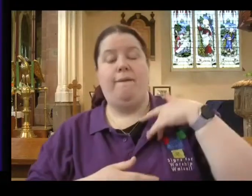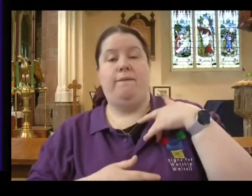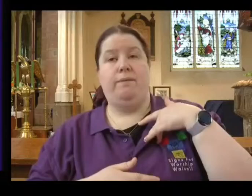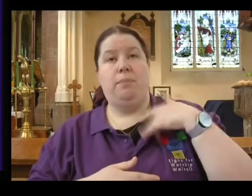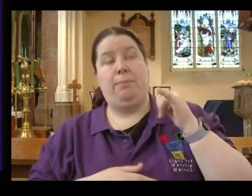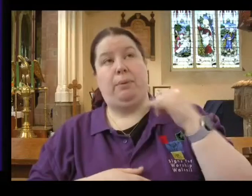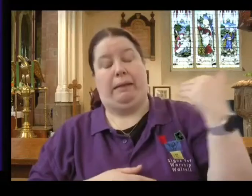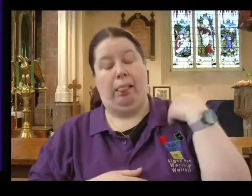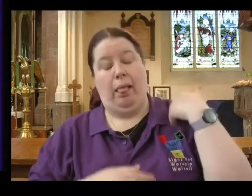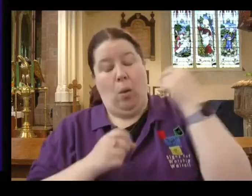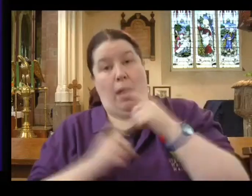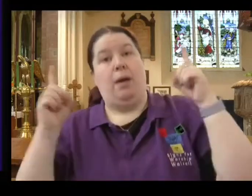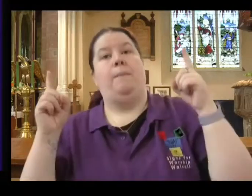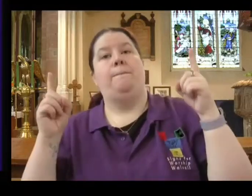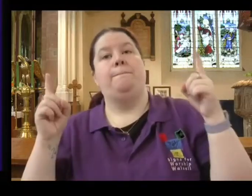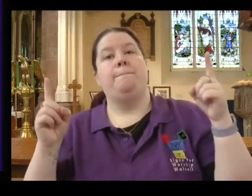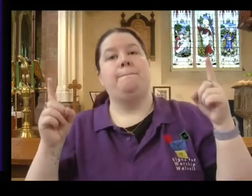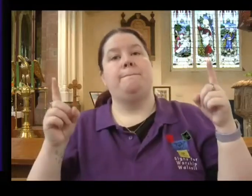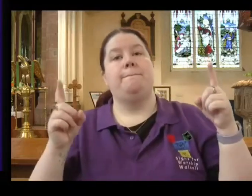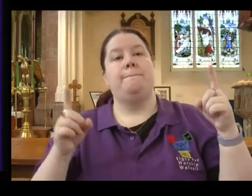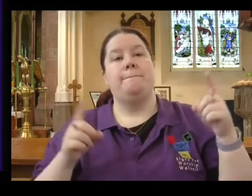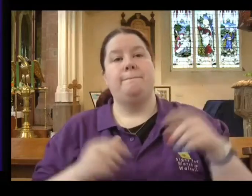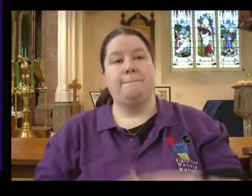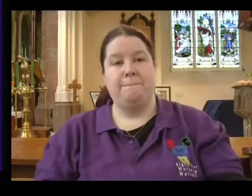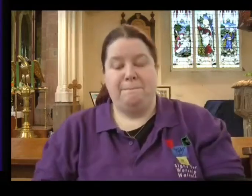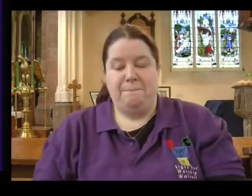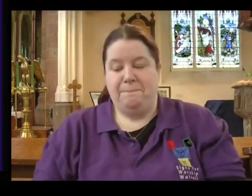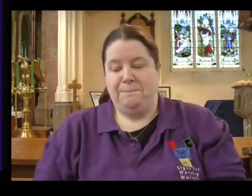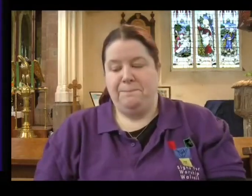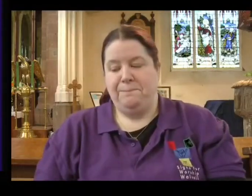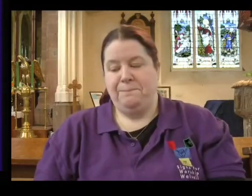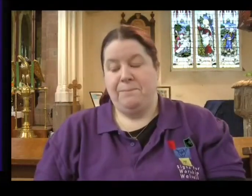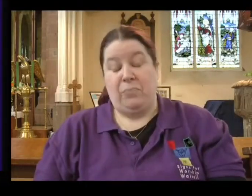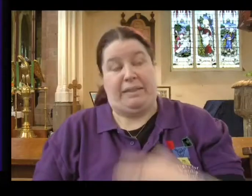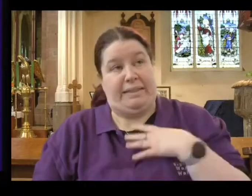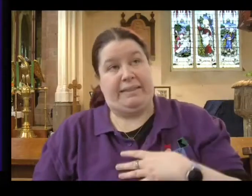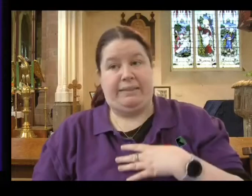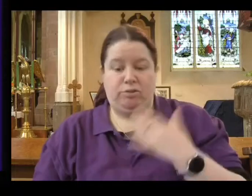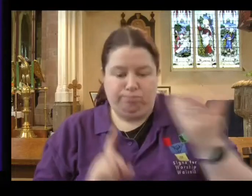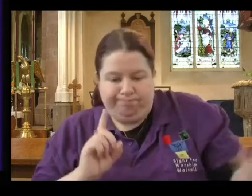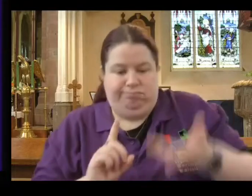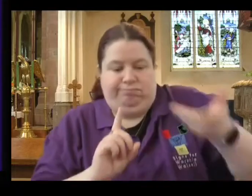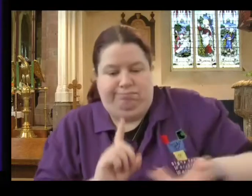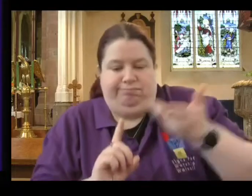That little spark that we had, we need to fan it into a flame before it dies.